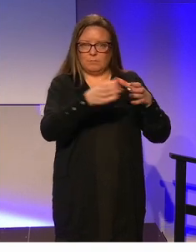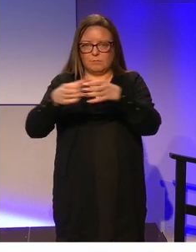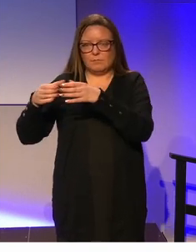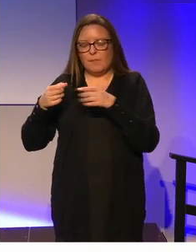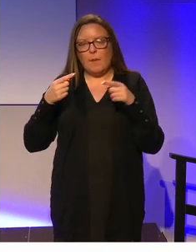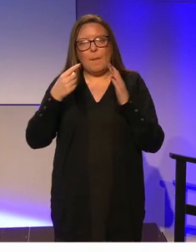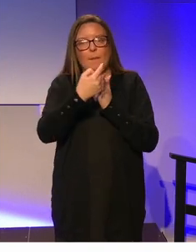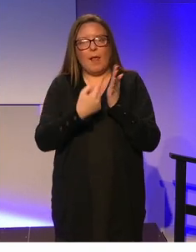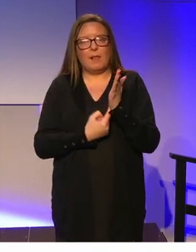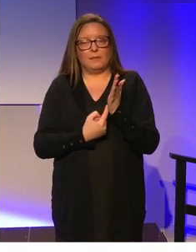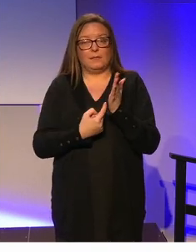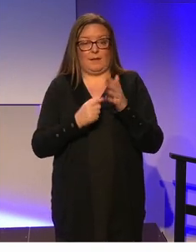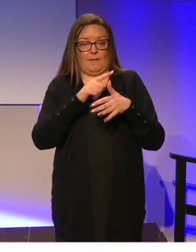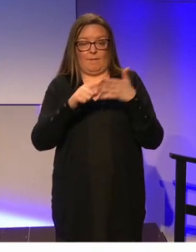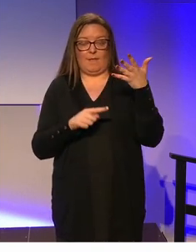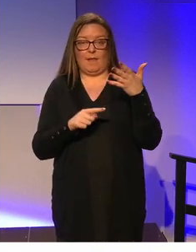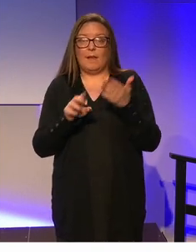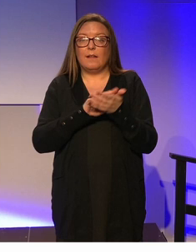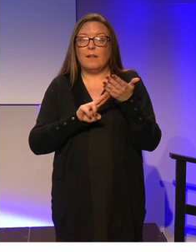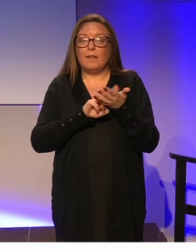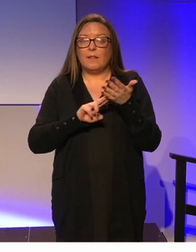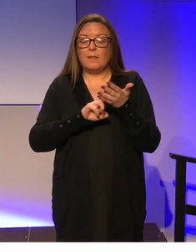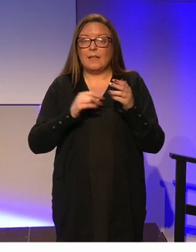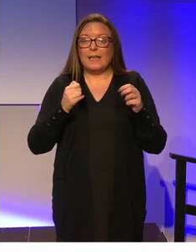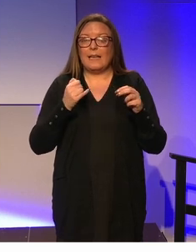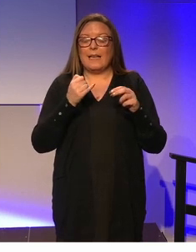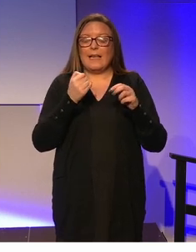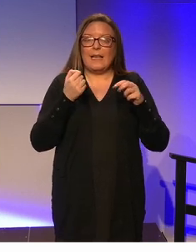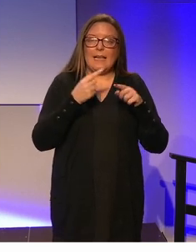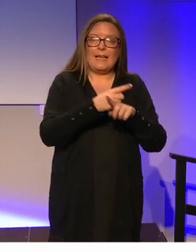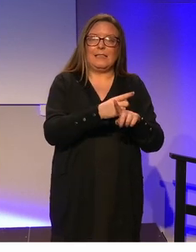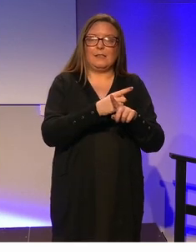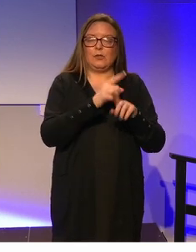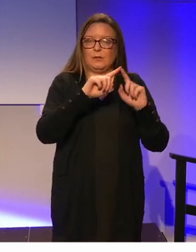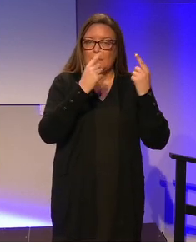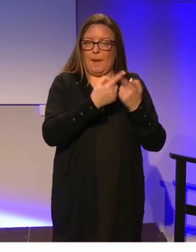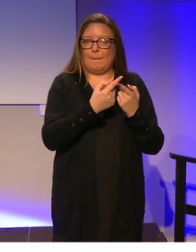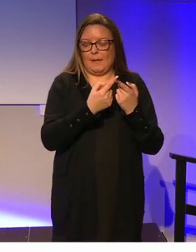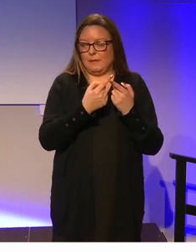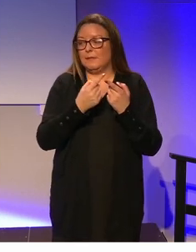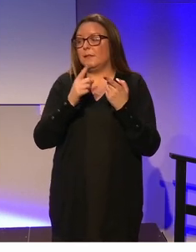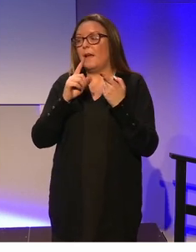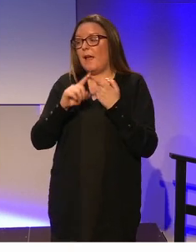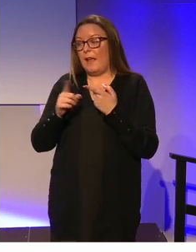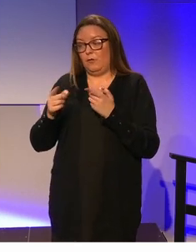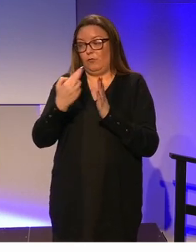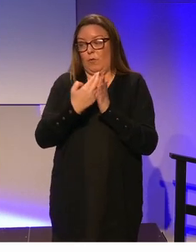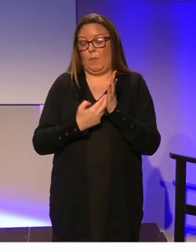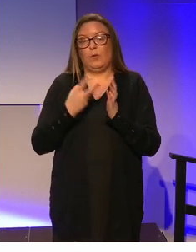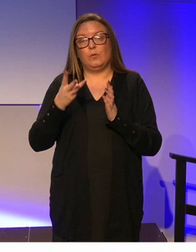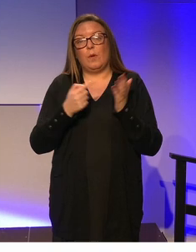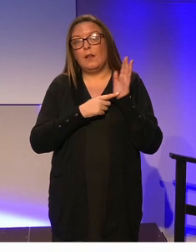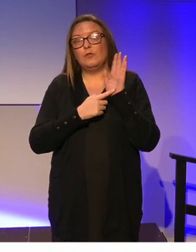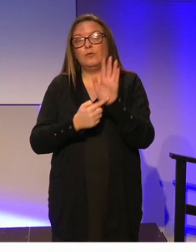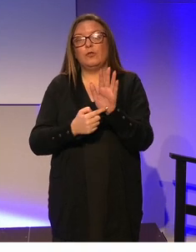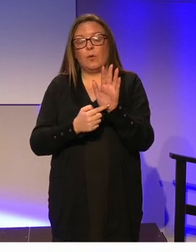practice. So, the first five, of course, adopted an interdepartmental and intergovernmental report. And here, I'm going to play